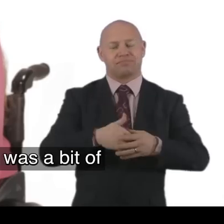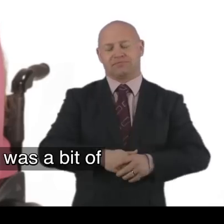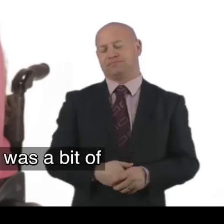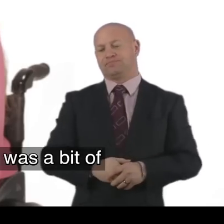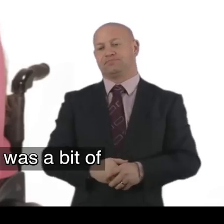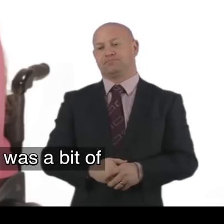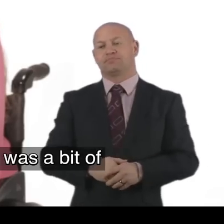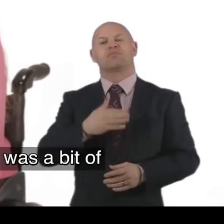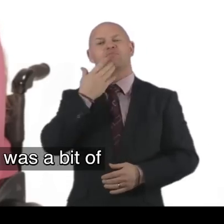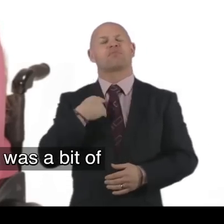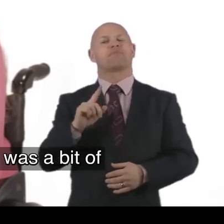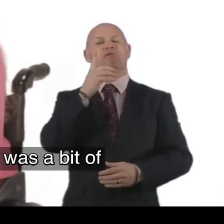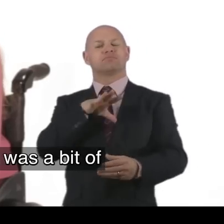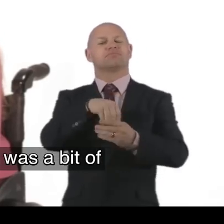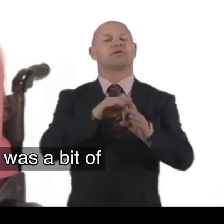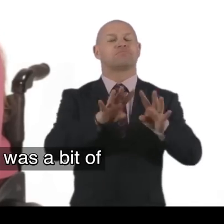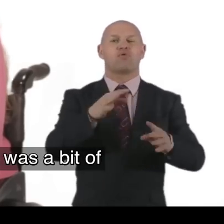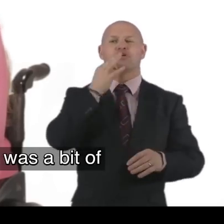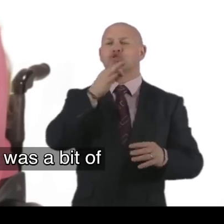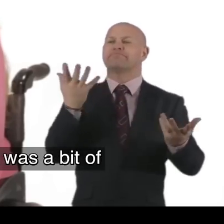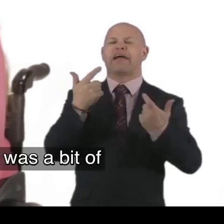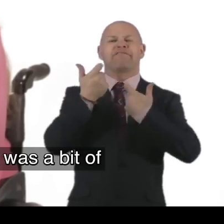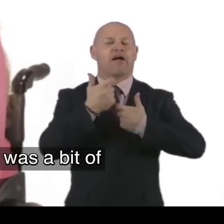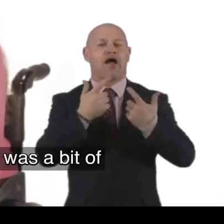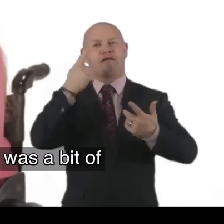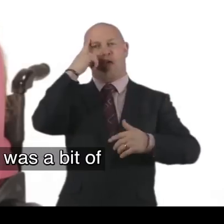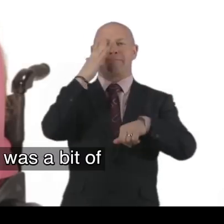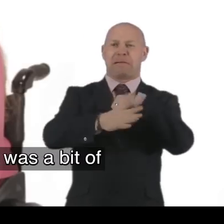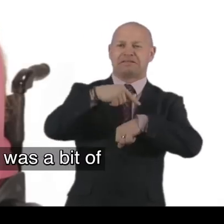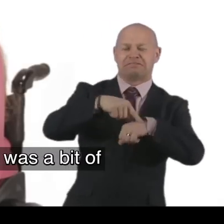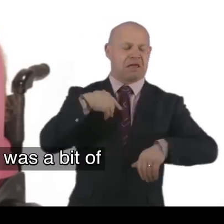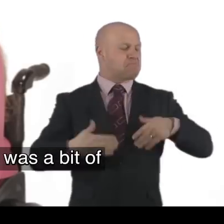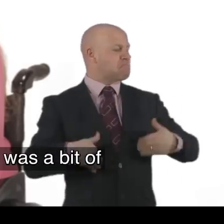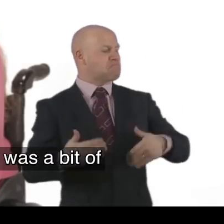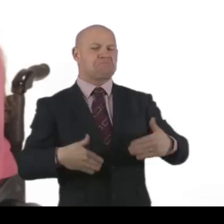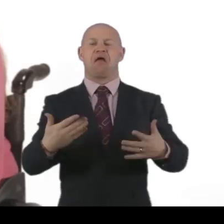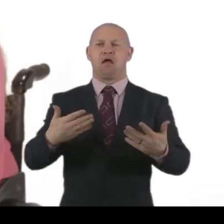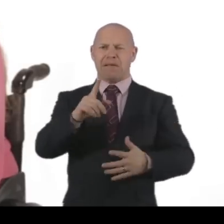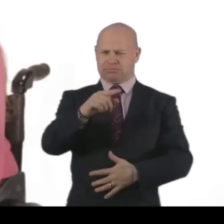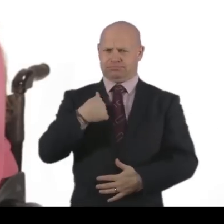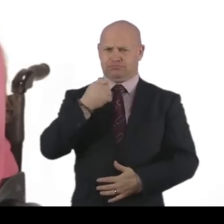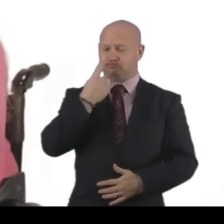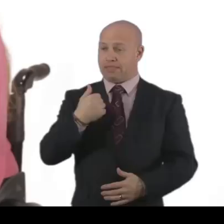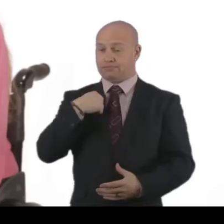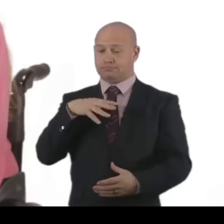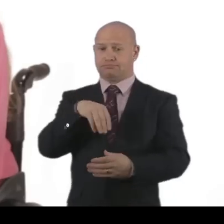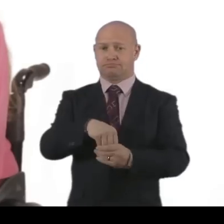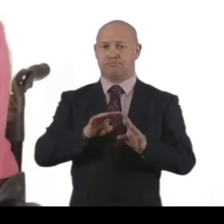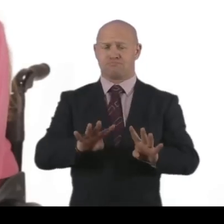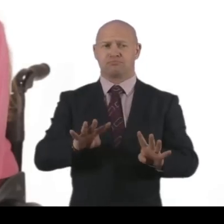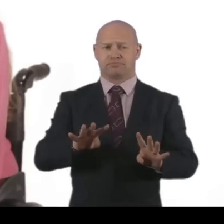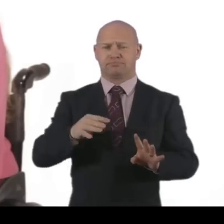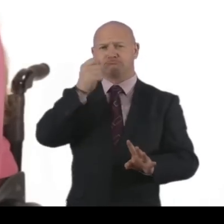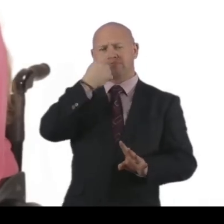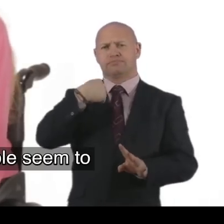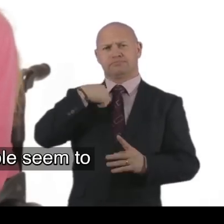I first came on the board I just thought it was a bit of fun. I just passed my time. And I've learnt being on the board. How much, how important I am as